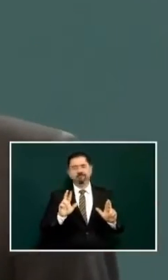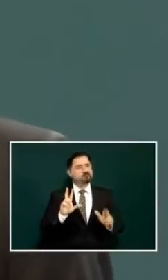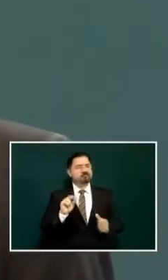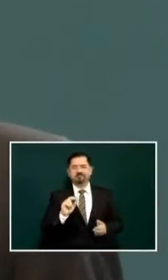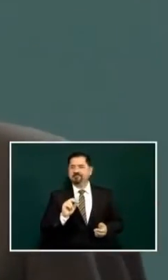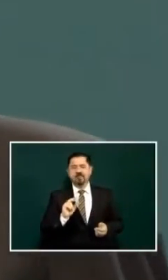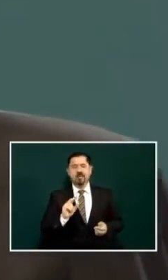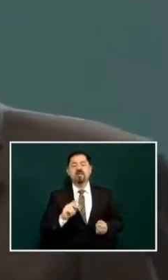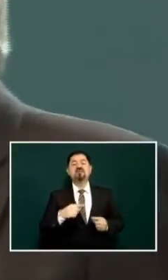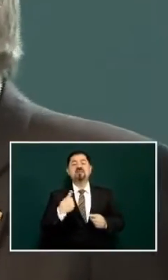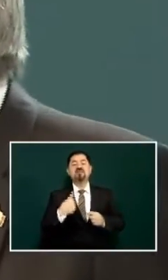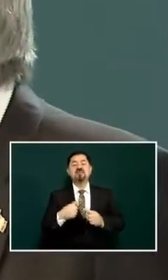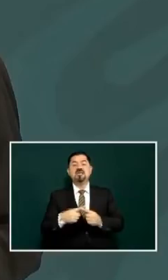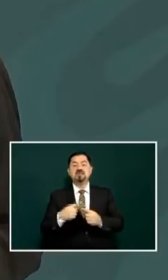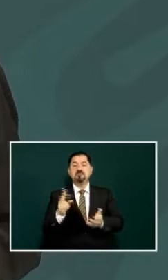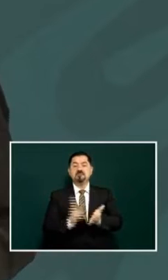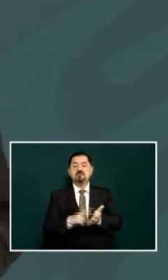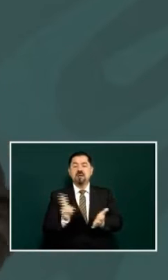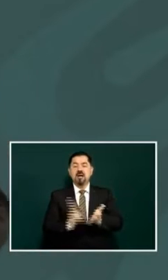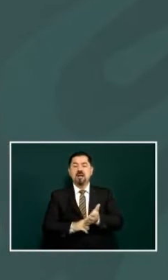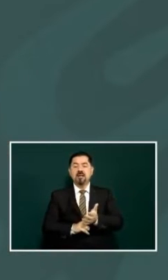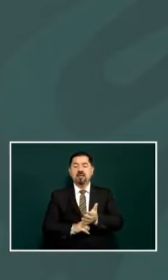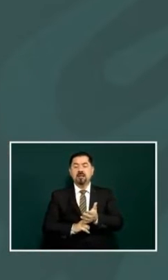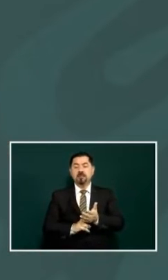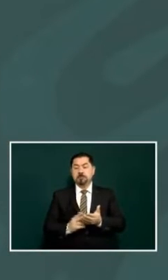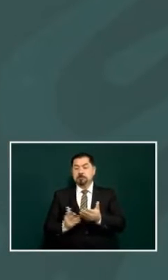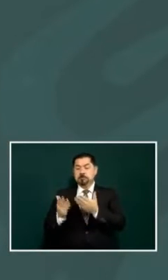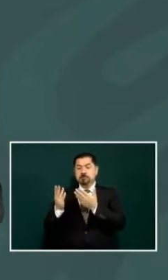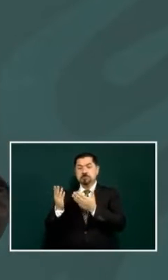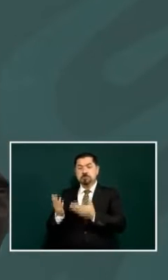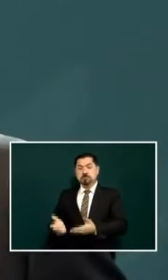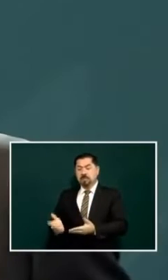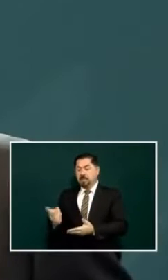the one that is most valuable is the one that has